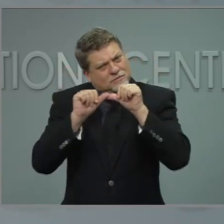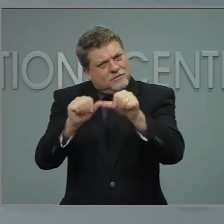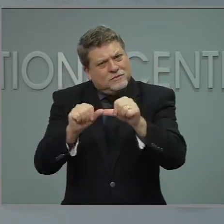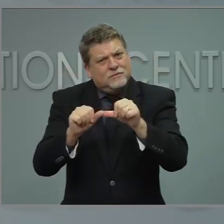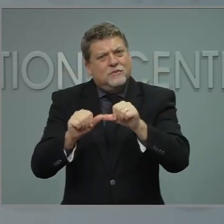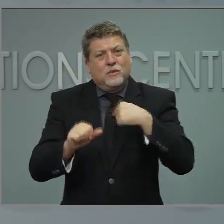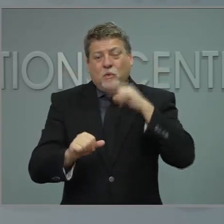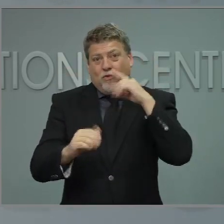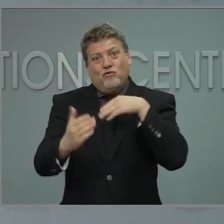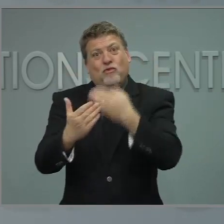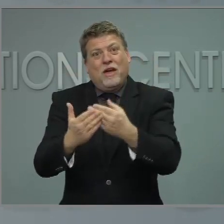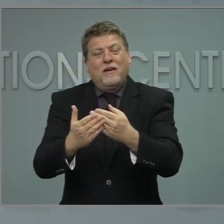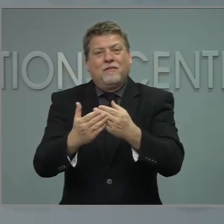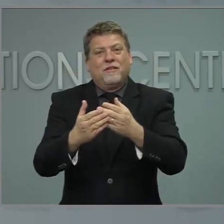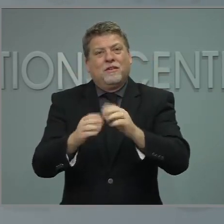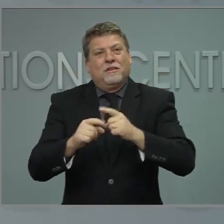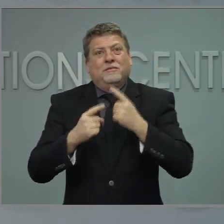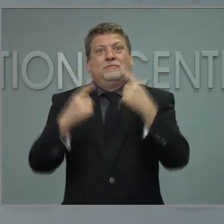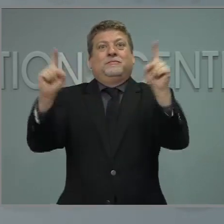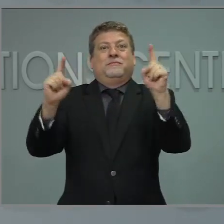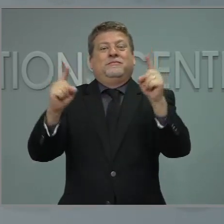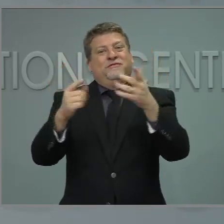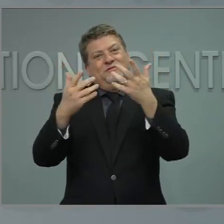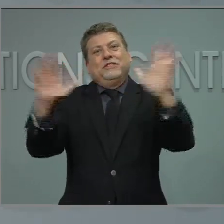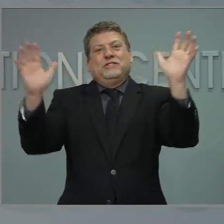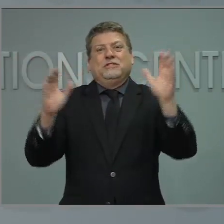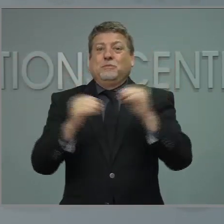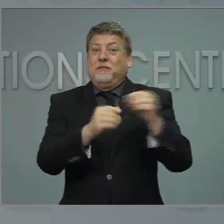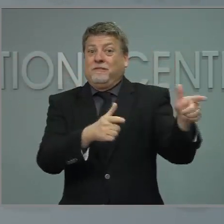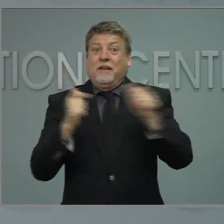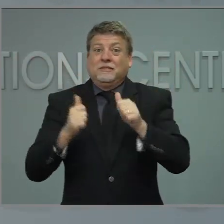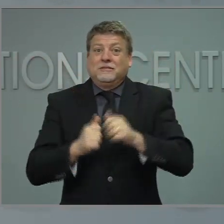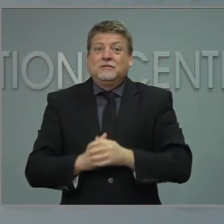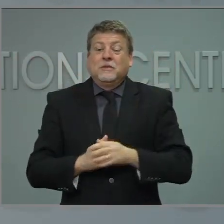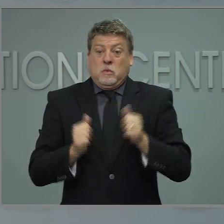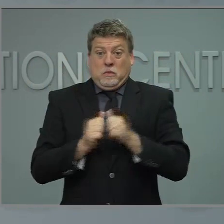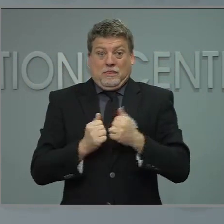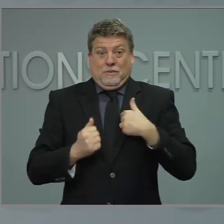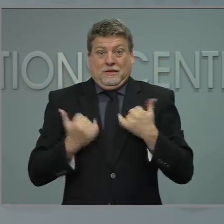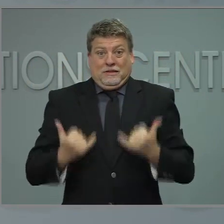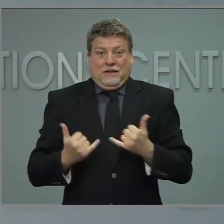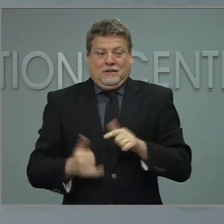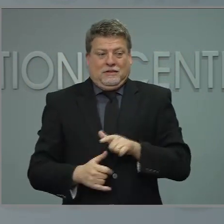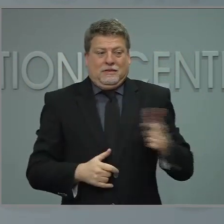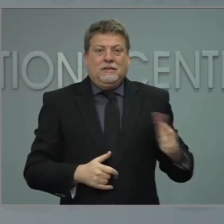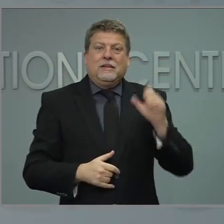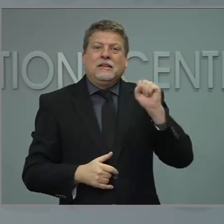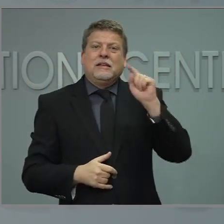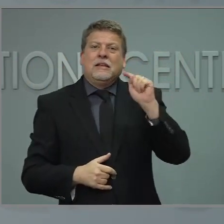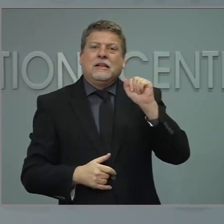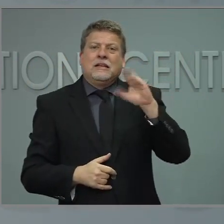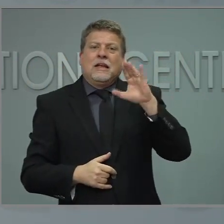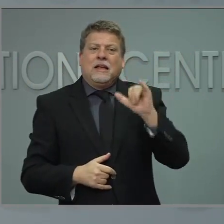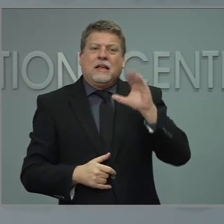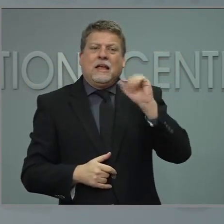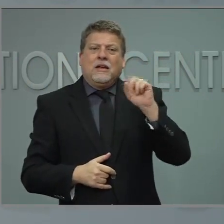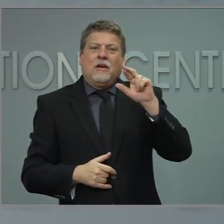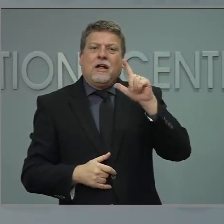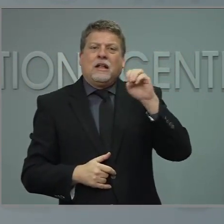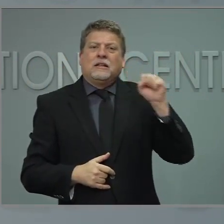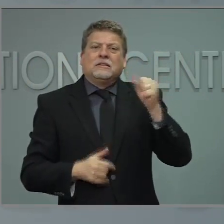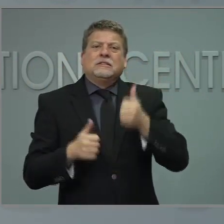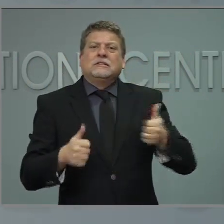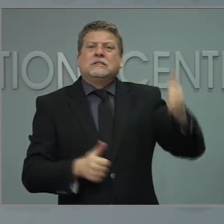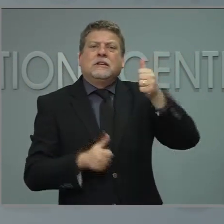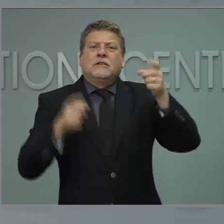Also with me today is Stacy Carlos, our Executive Director of the North Carolina Counts Coalition, our Secretary